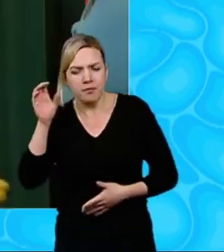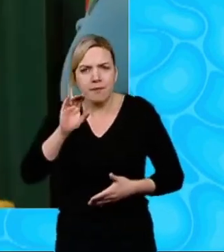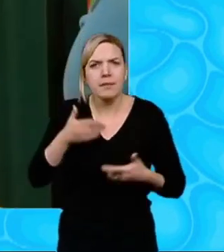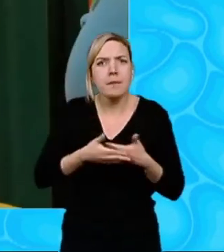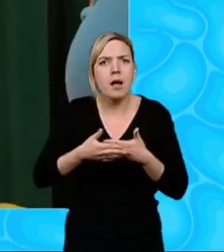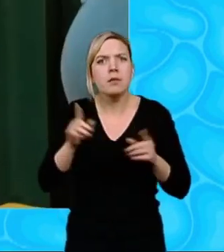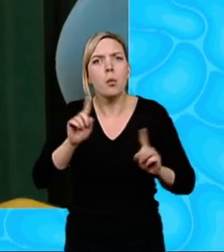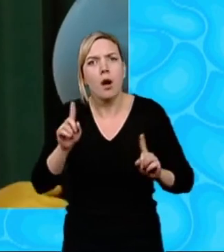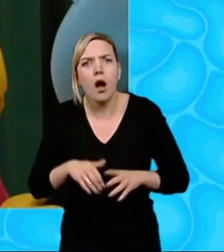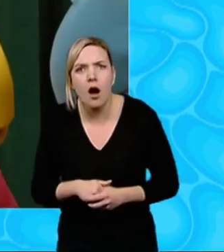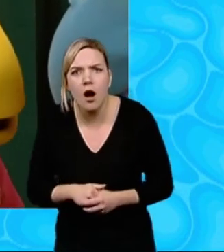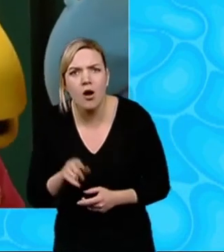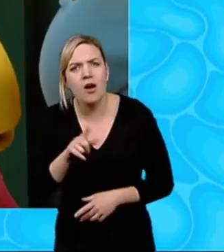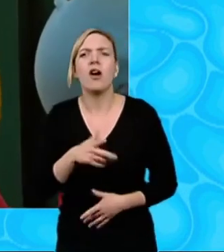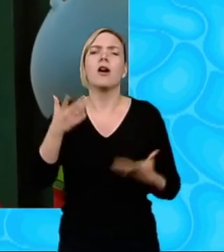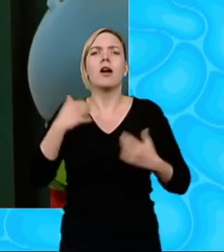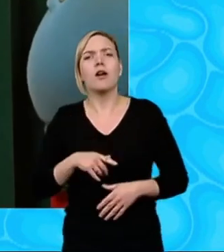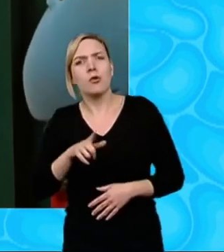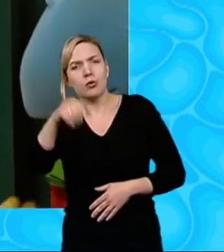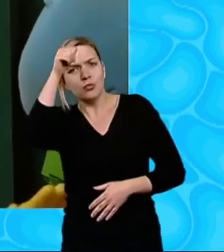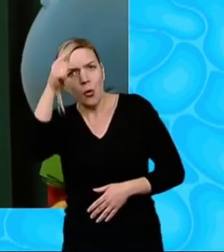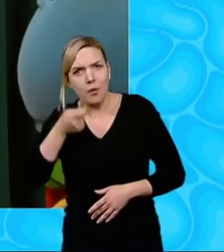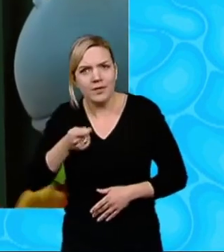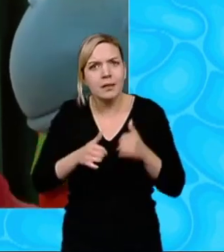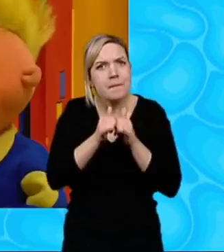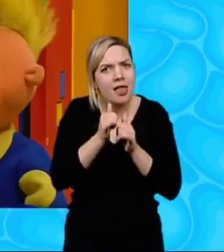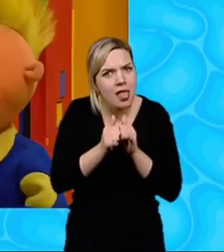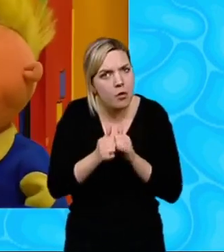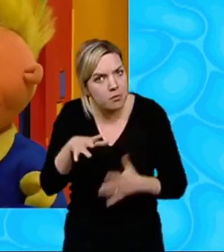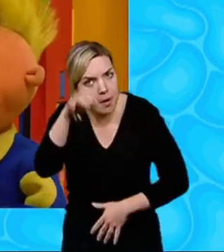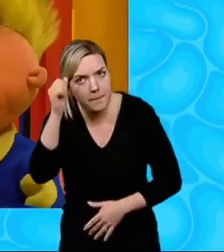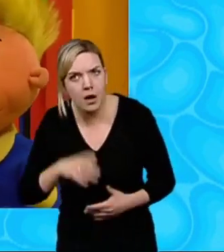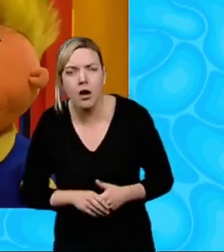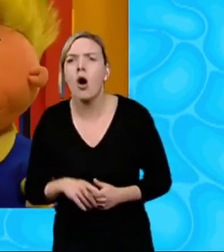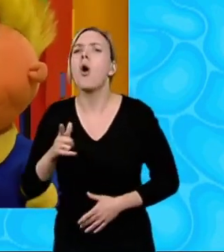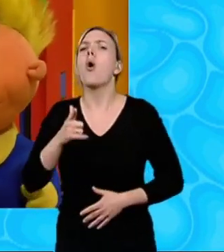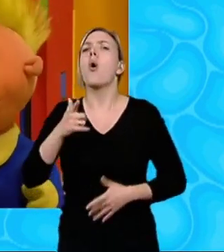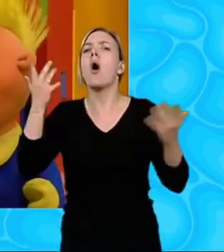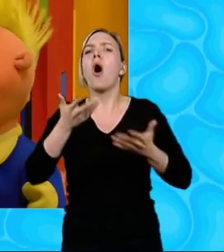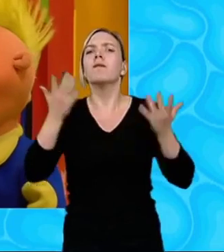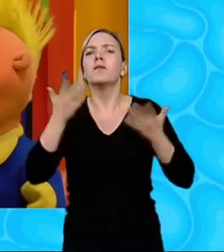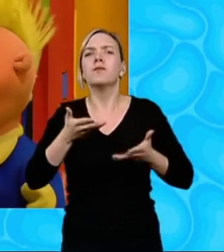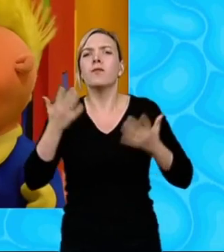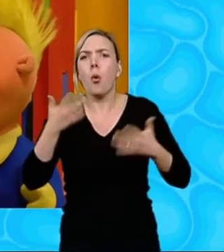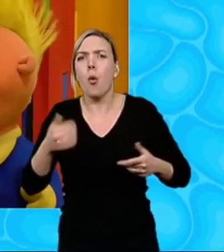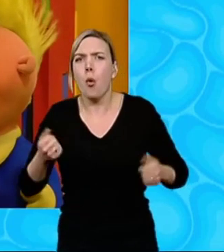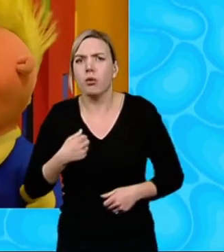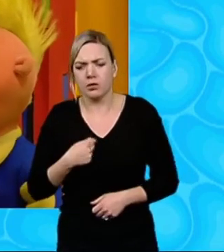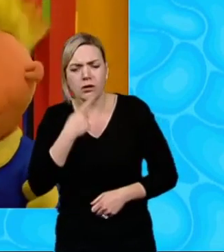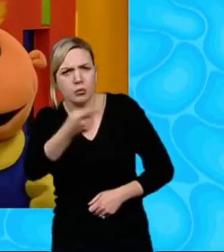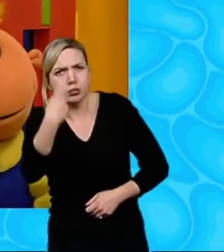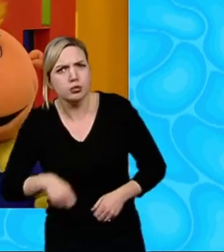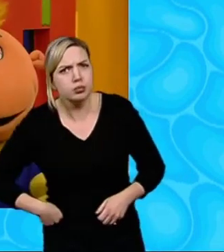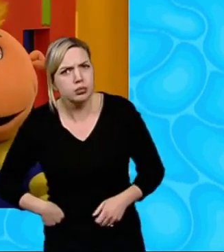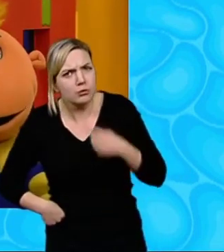Oh, brother? Mummies feed babies with their milk, don't you remember? Oh, yeah, yes, of course, of course I do, yes That's what I told you, Jake